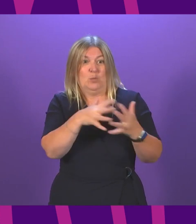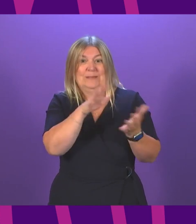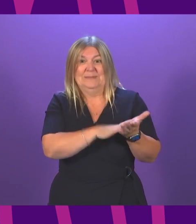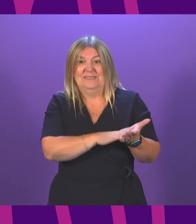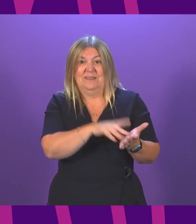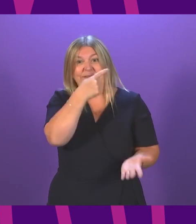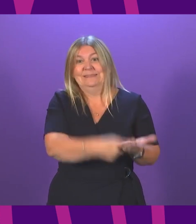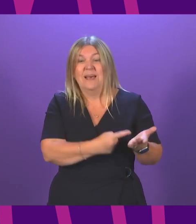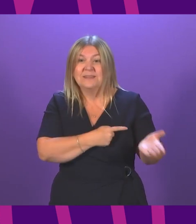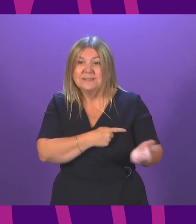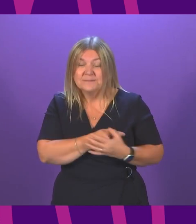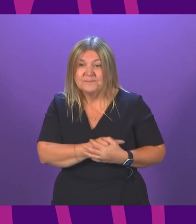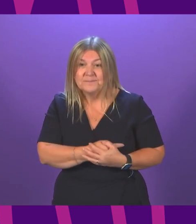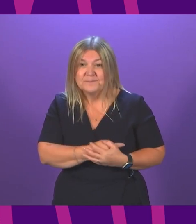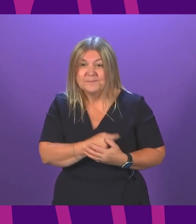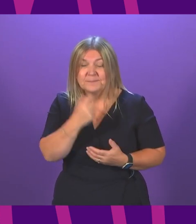First Minister,